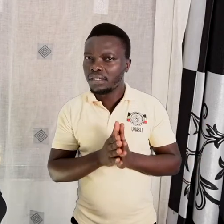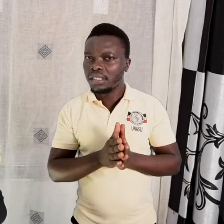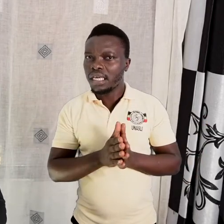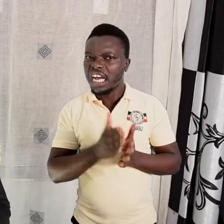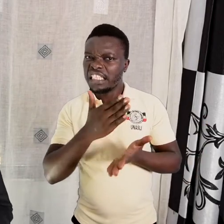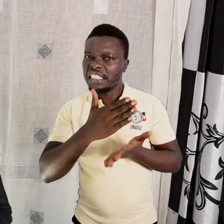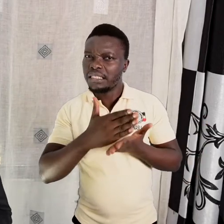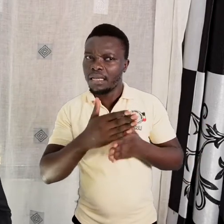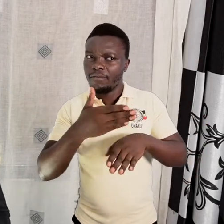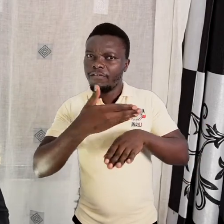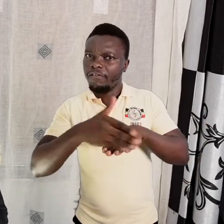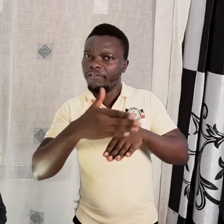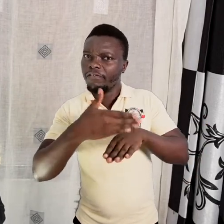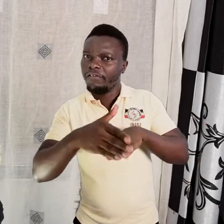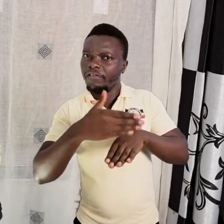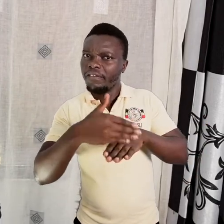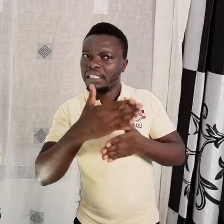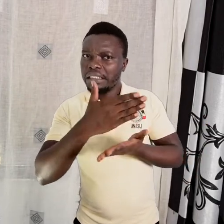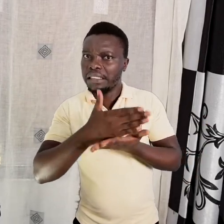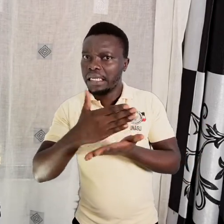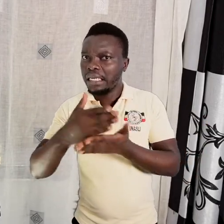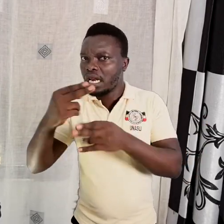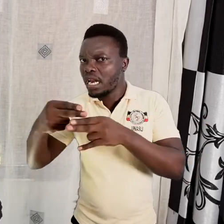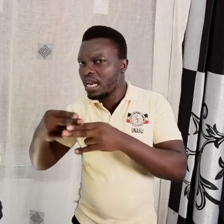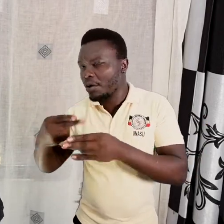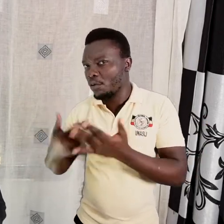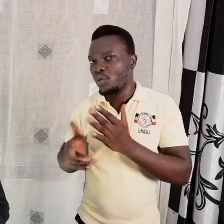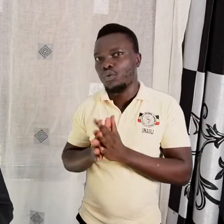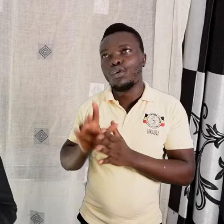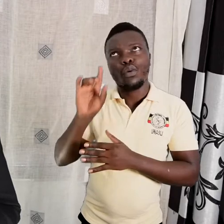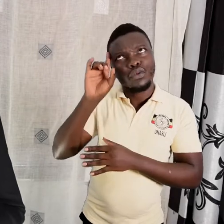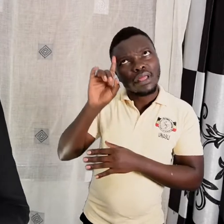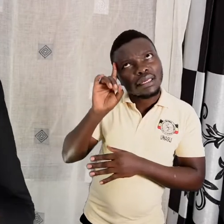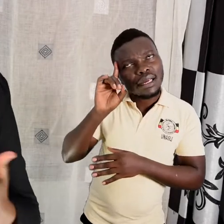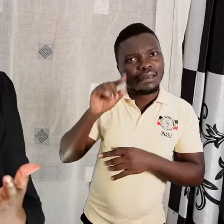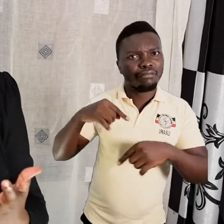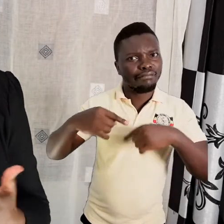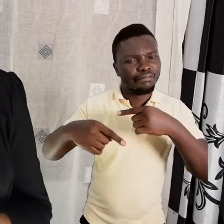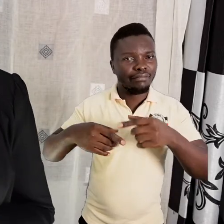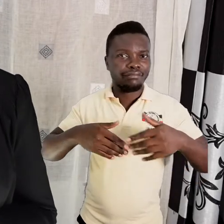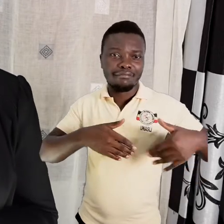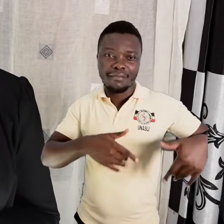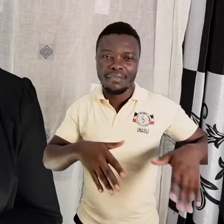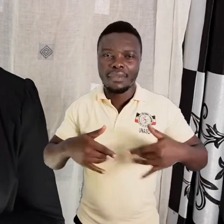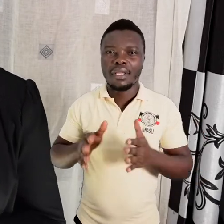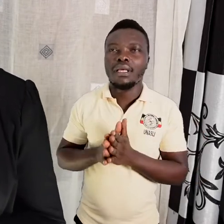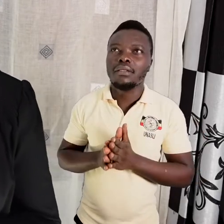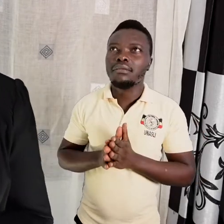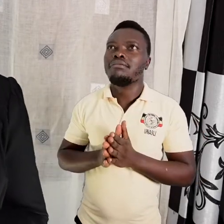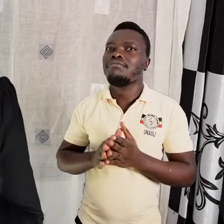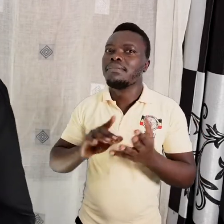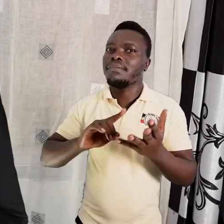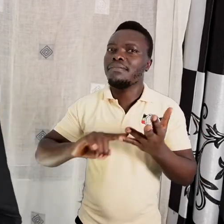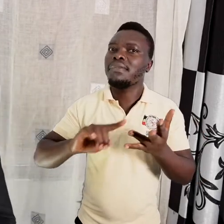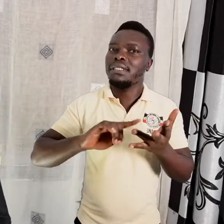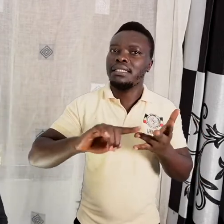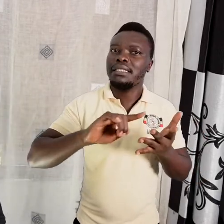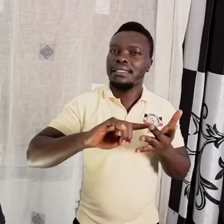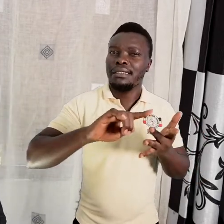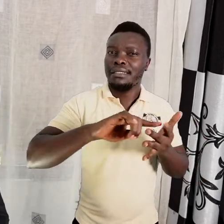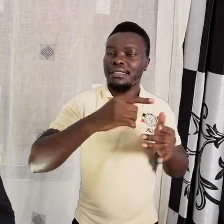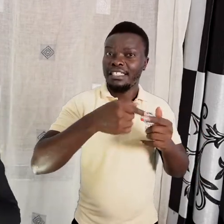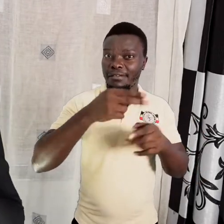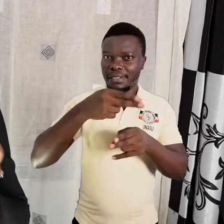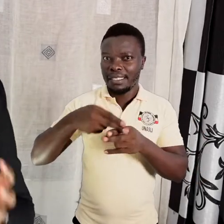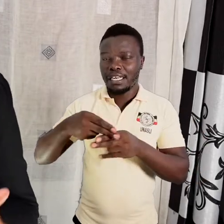of the fish types, so that we think about them as we shout out our different types of fish.